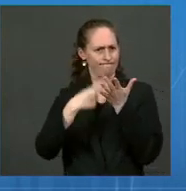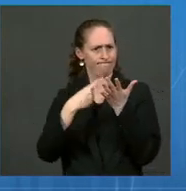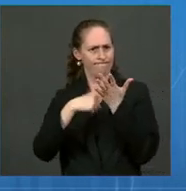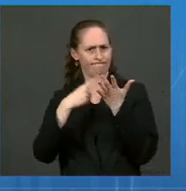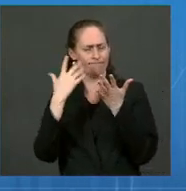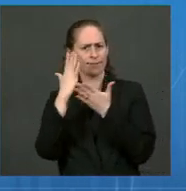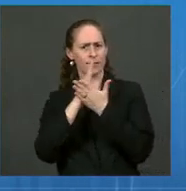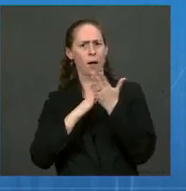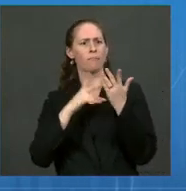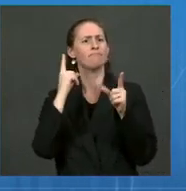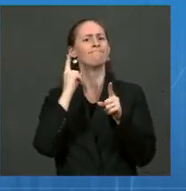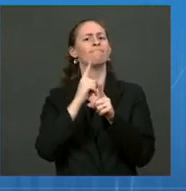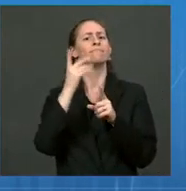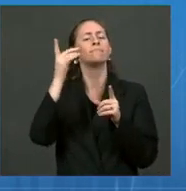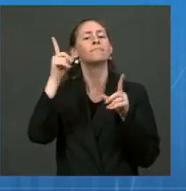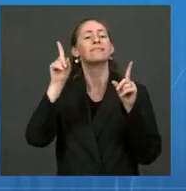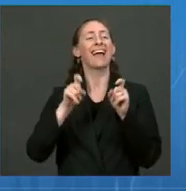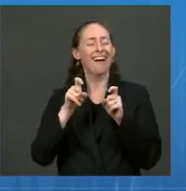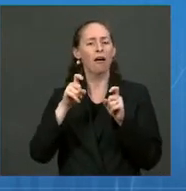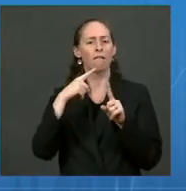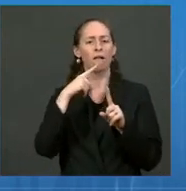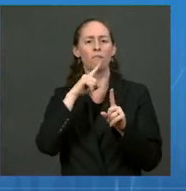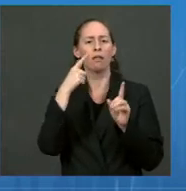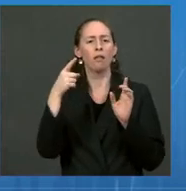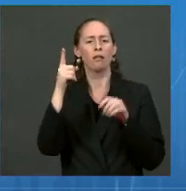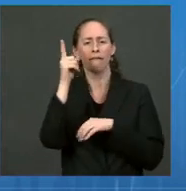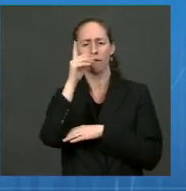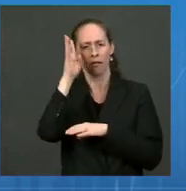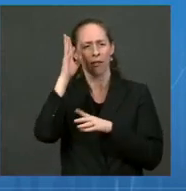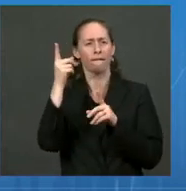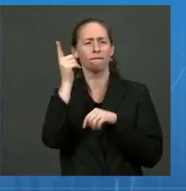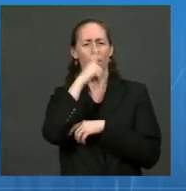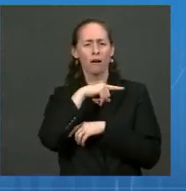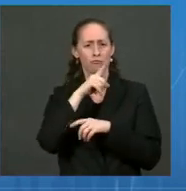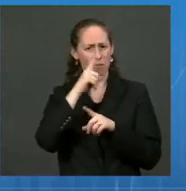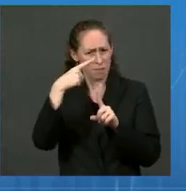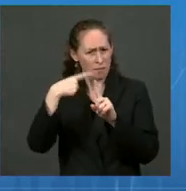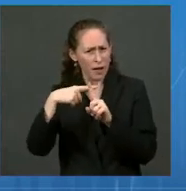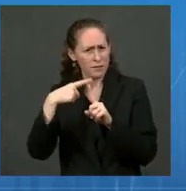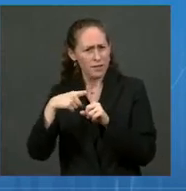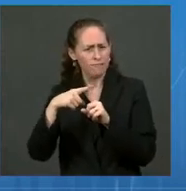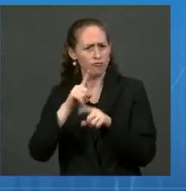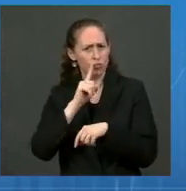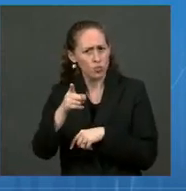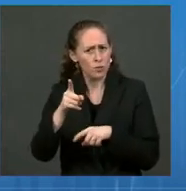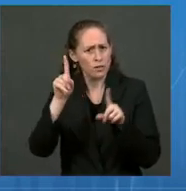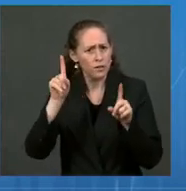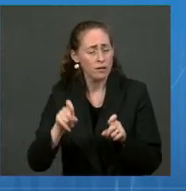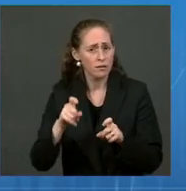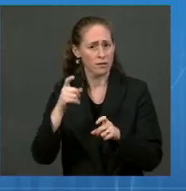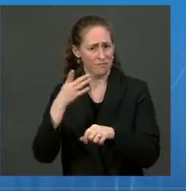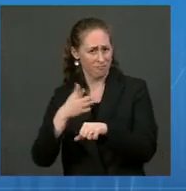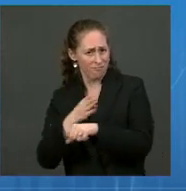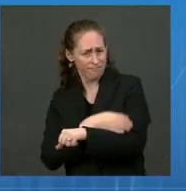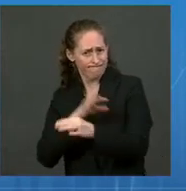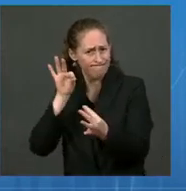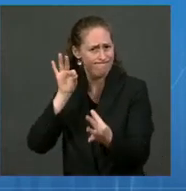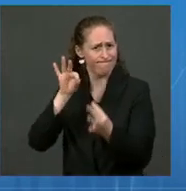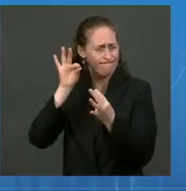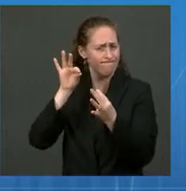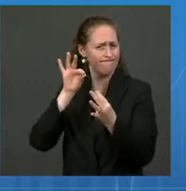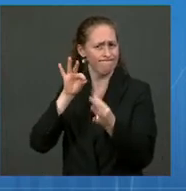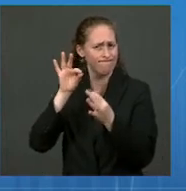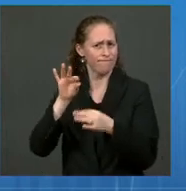false positives? Has that been getting better? Dr. I'm going to see if Dr. Walensky or Dr. Fauci have anything to add, but my